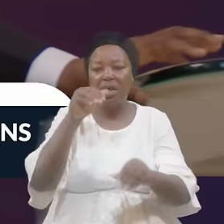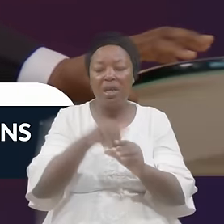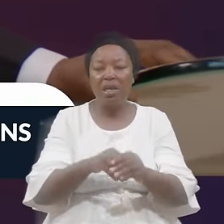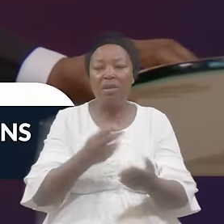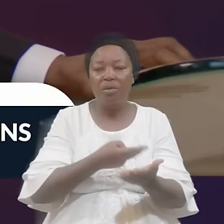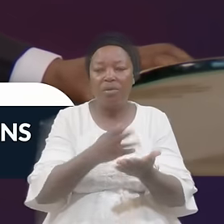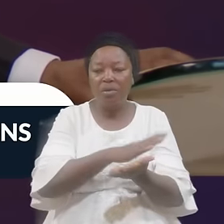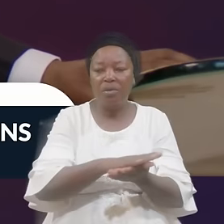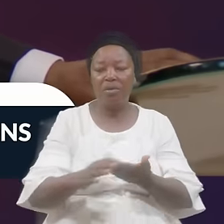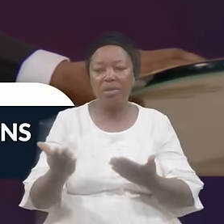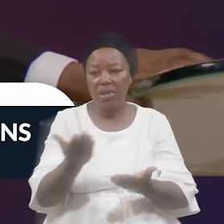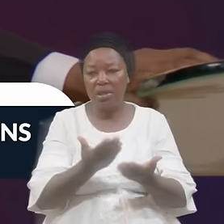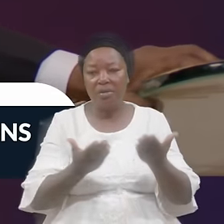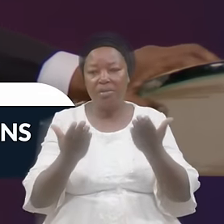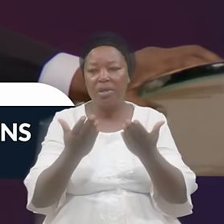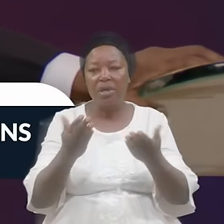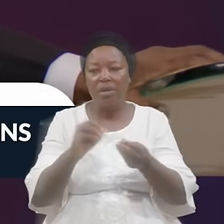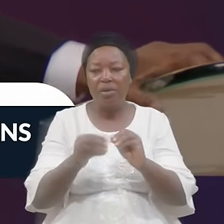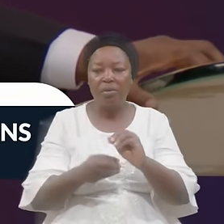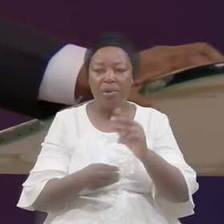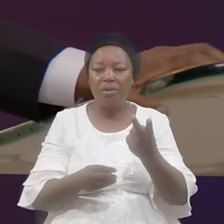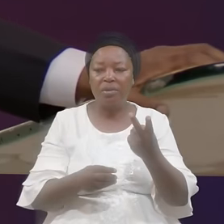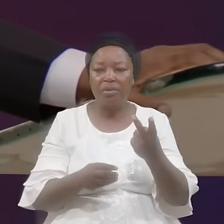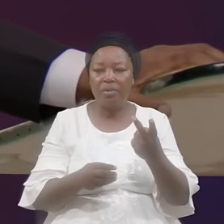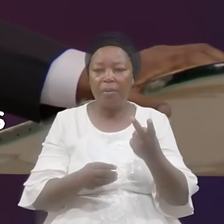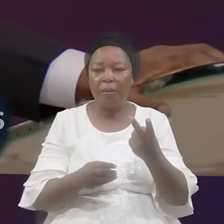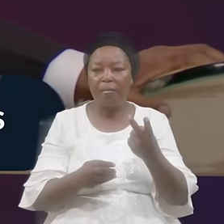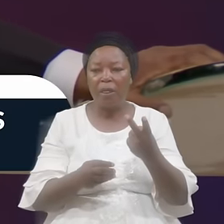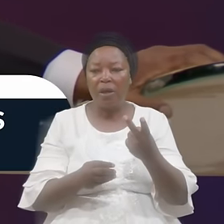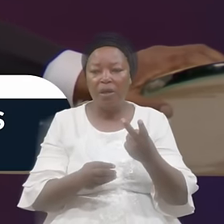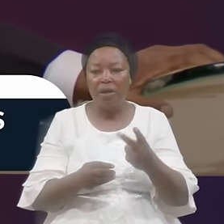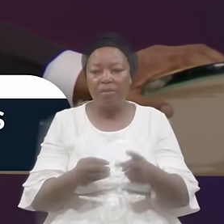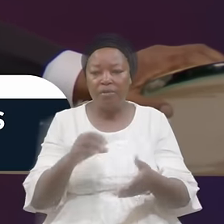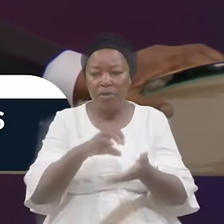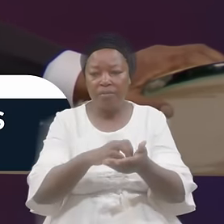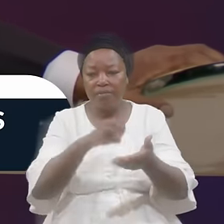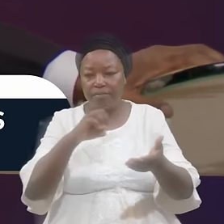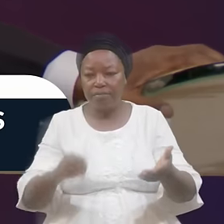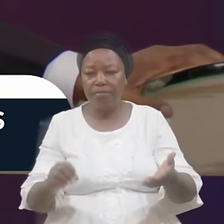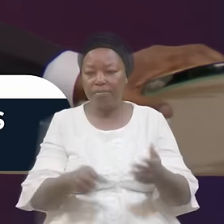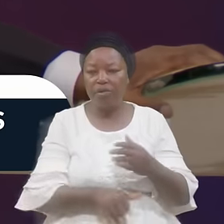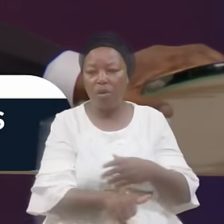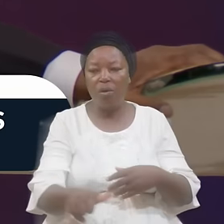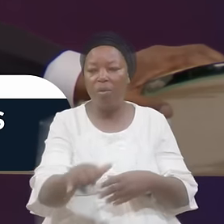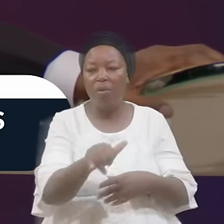Sacred Service Number Two Excluding Common